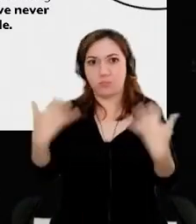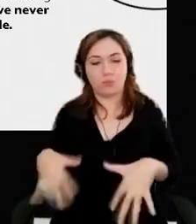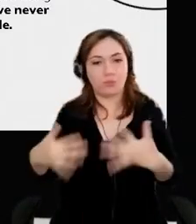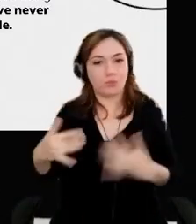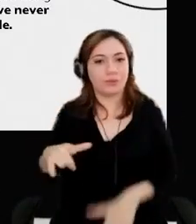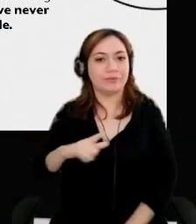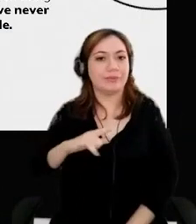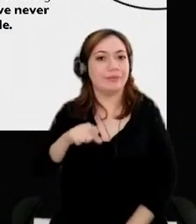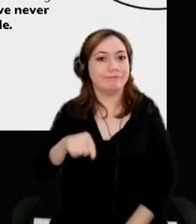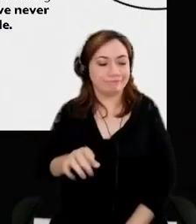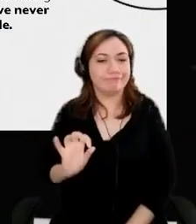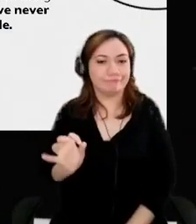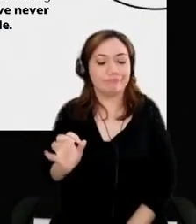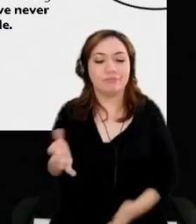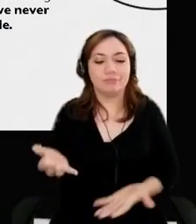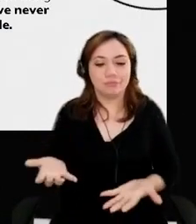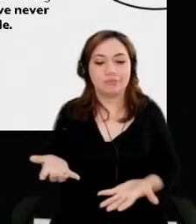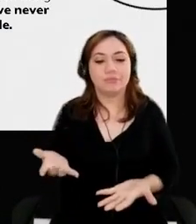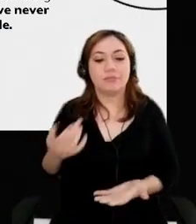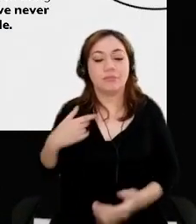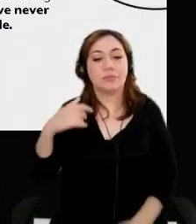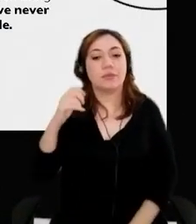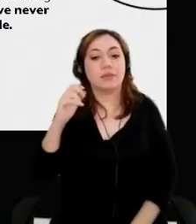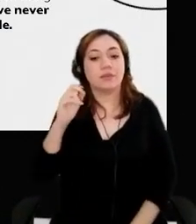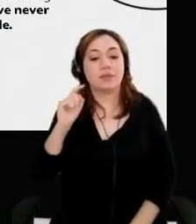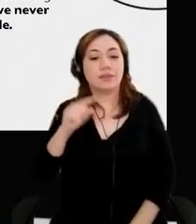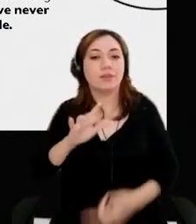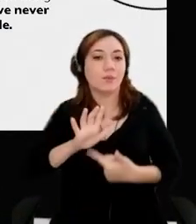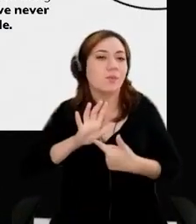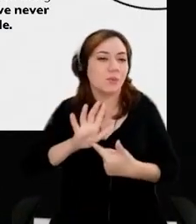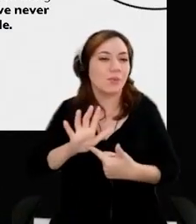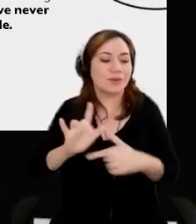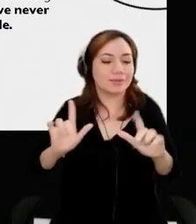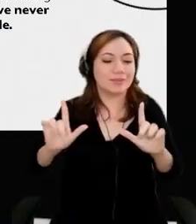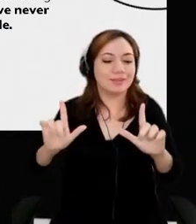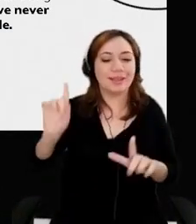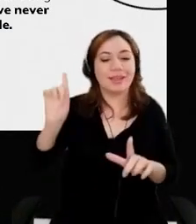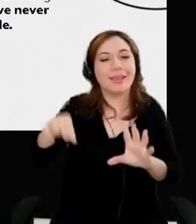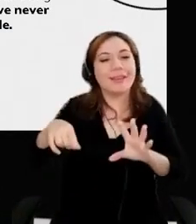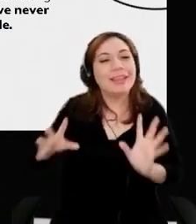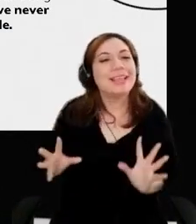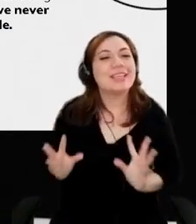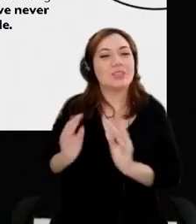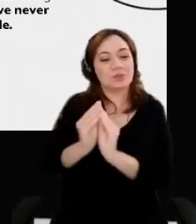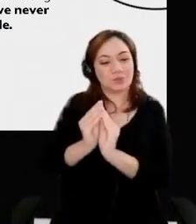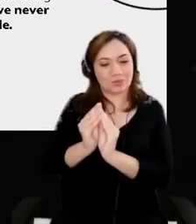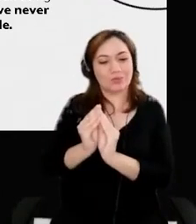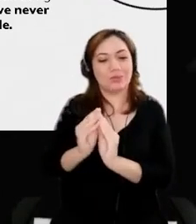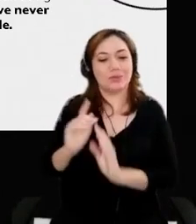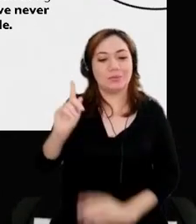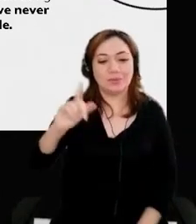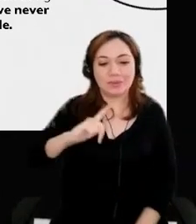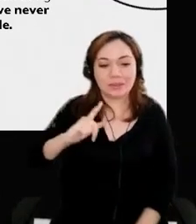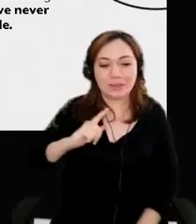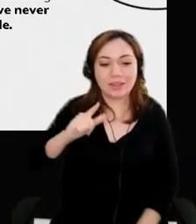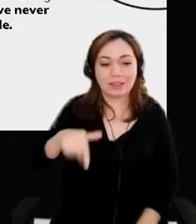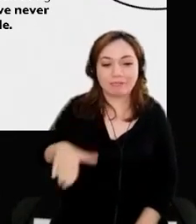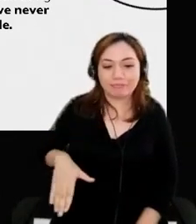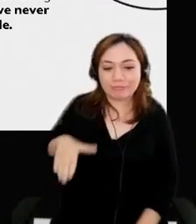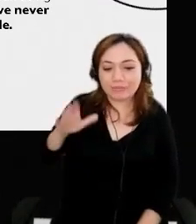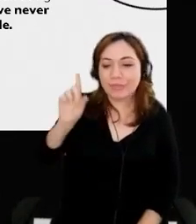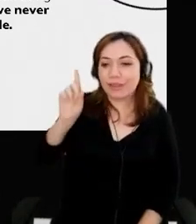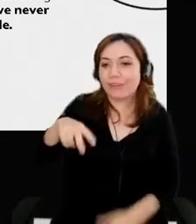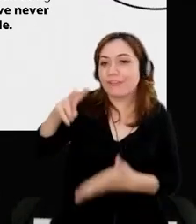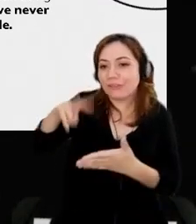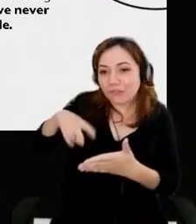So here it says here, it's kind of a summary, but, you I grew up reading popular science. I spent a